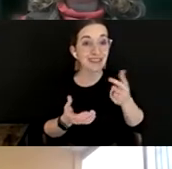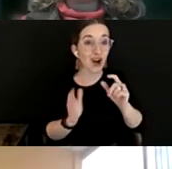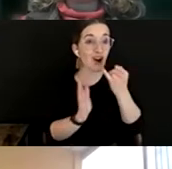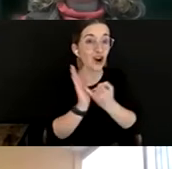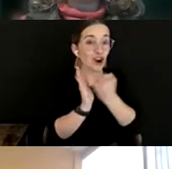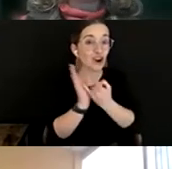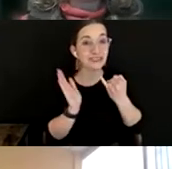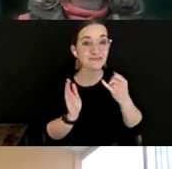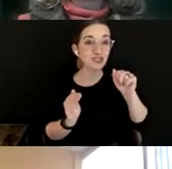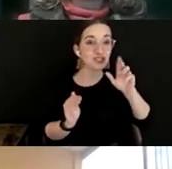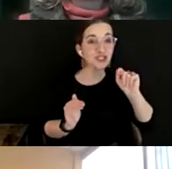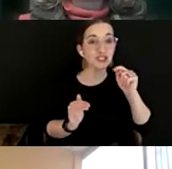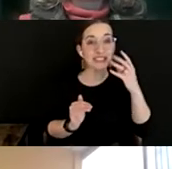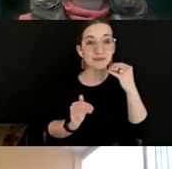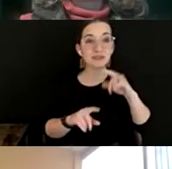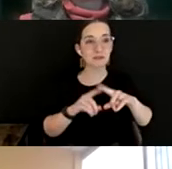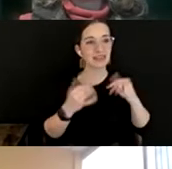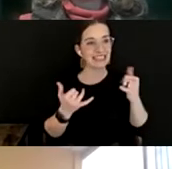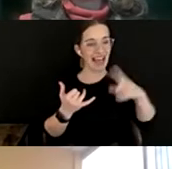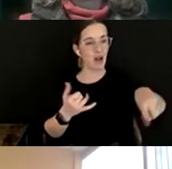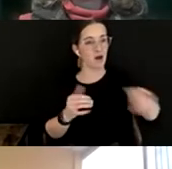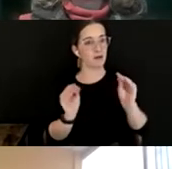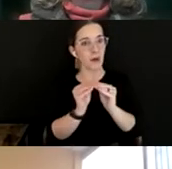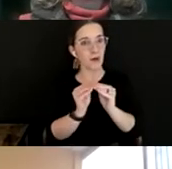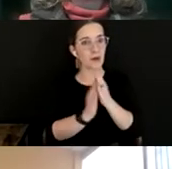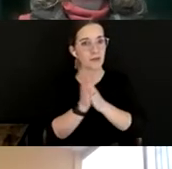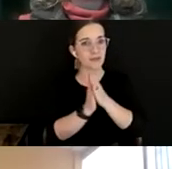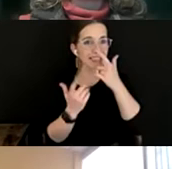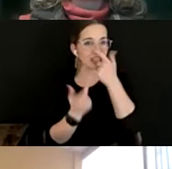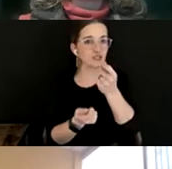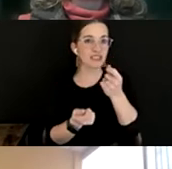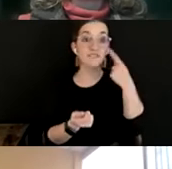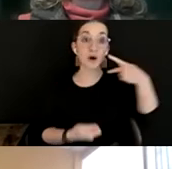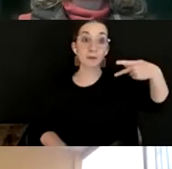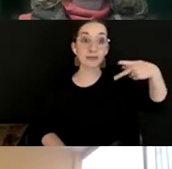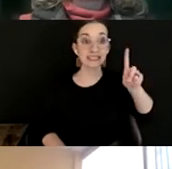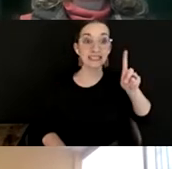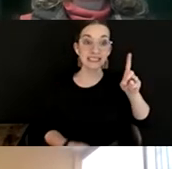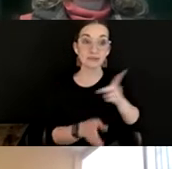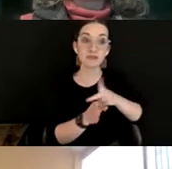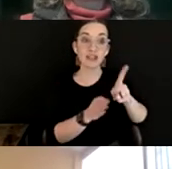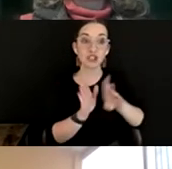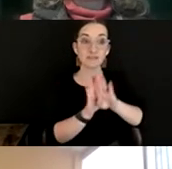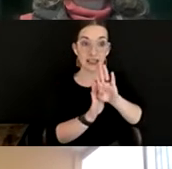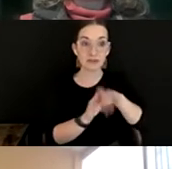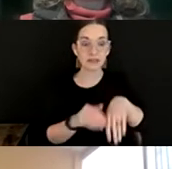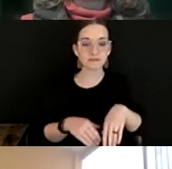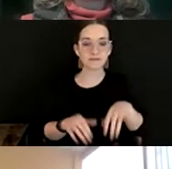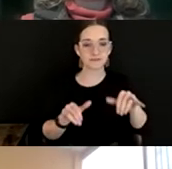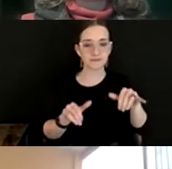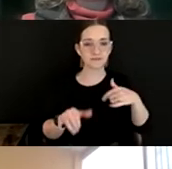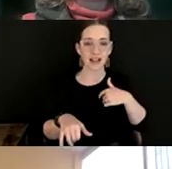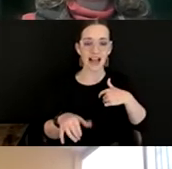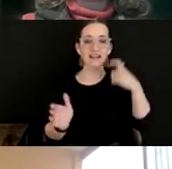interested in professional development. And so, you know, in the time that we've been reopened with these new staff members, I've noticed a lot more